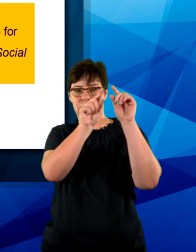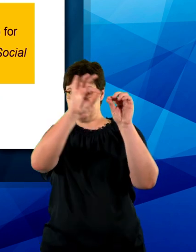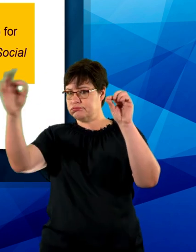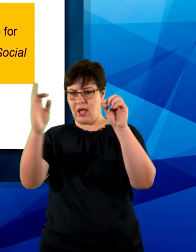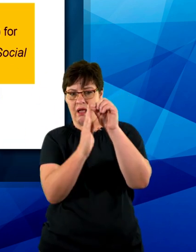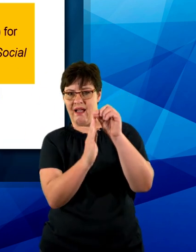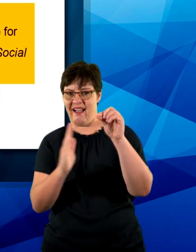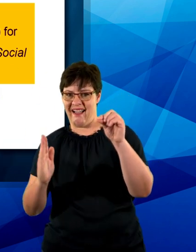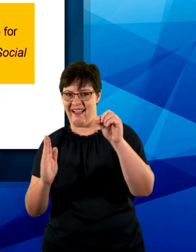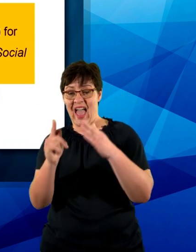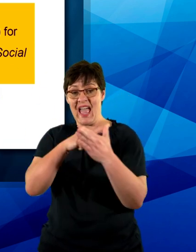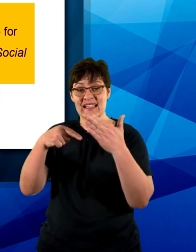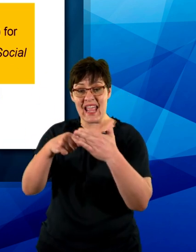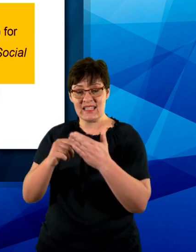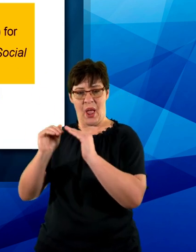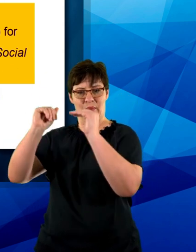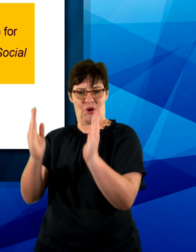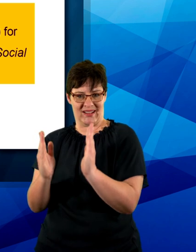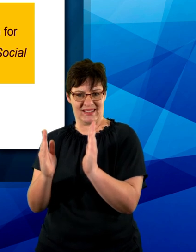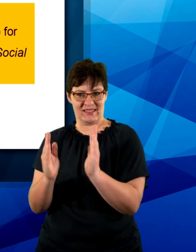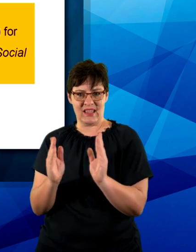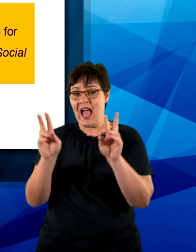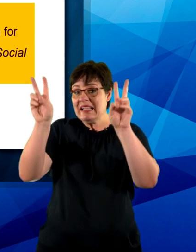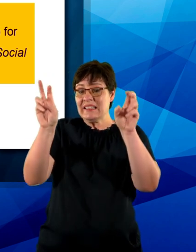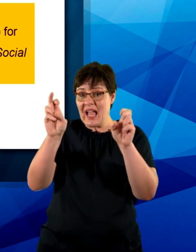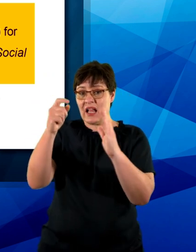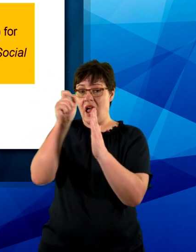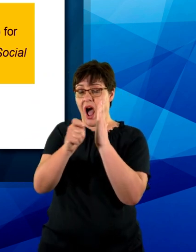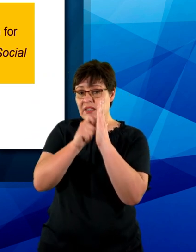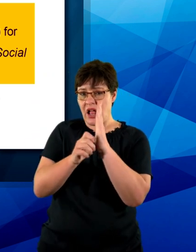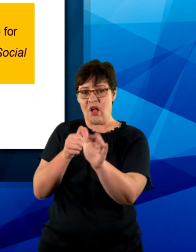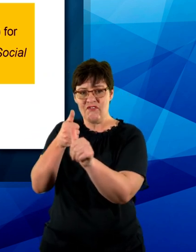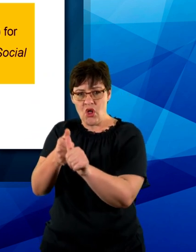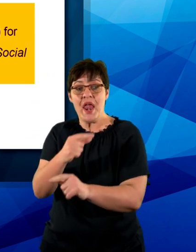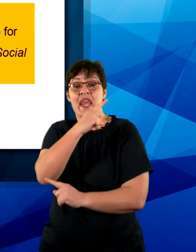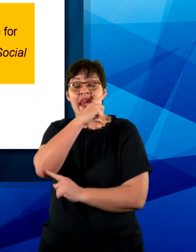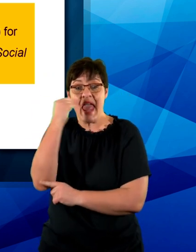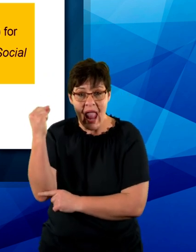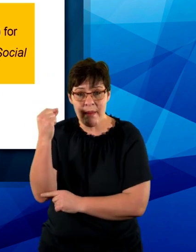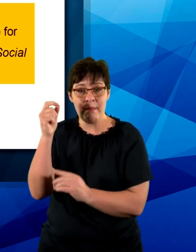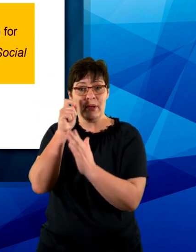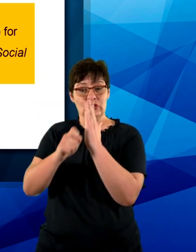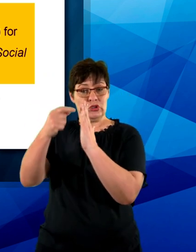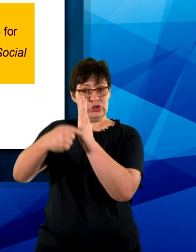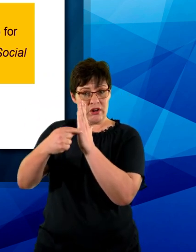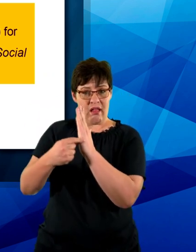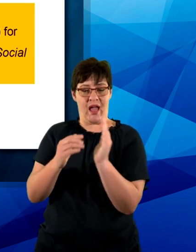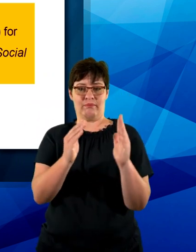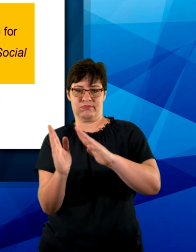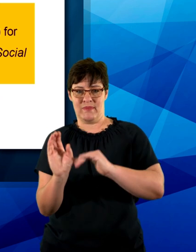The date is in brackets. The title of the article follows and the name of the journal is also in italics.